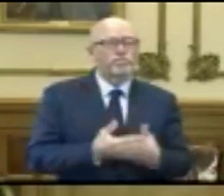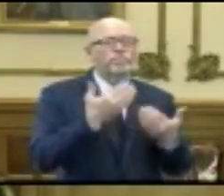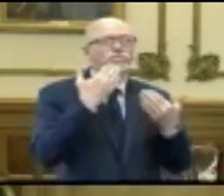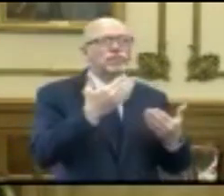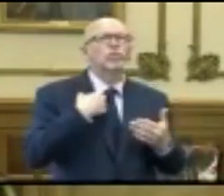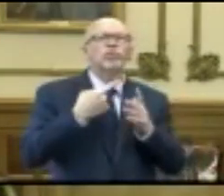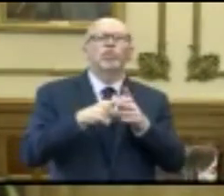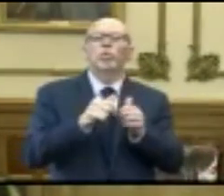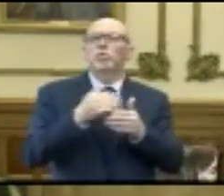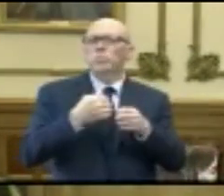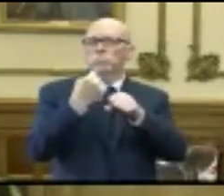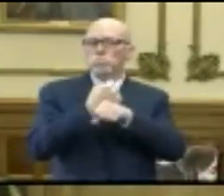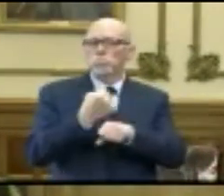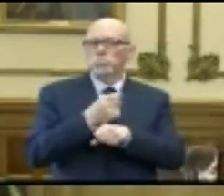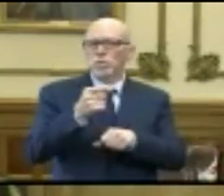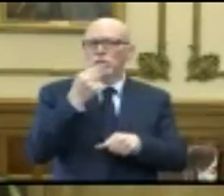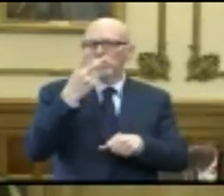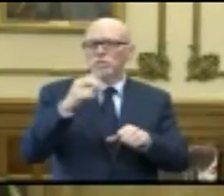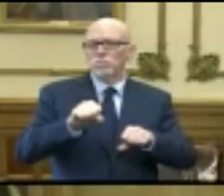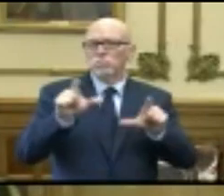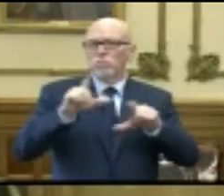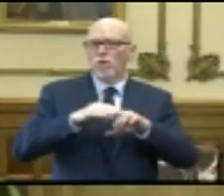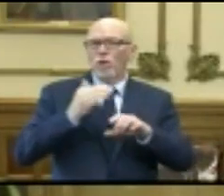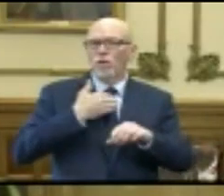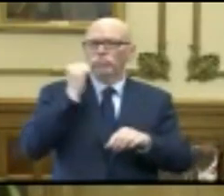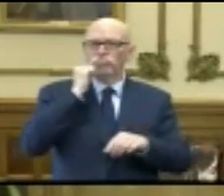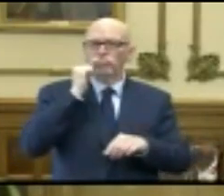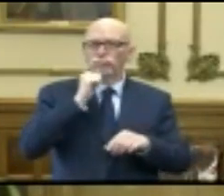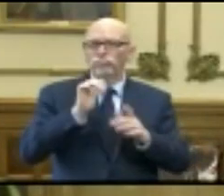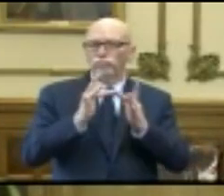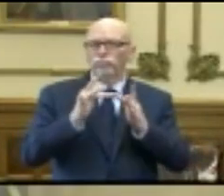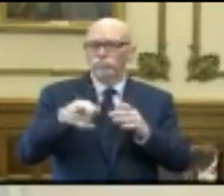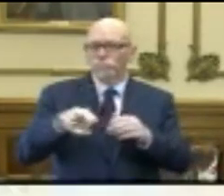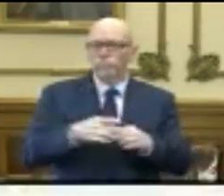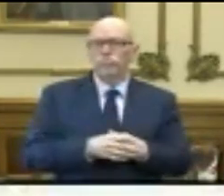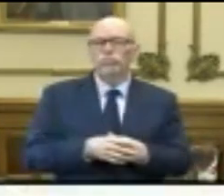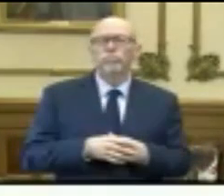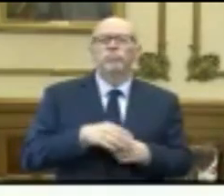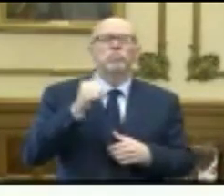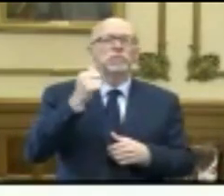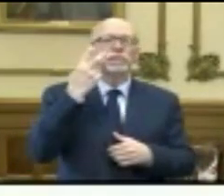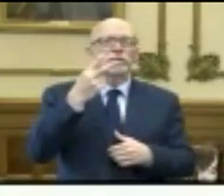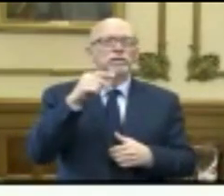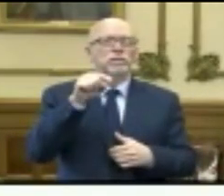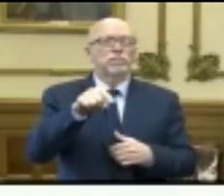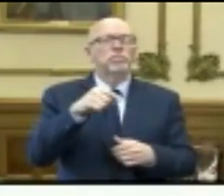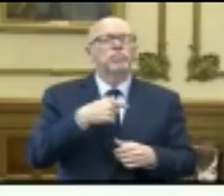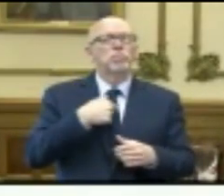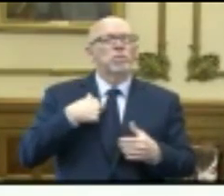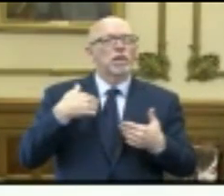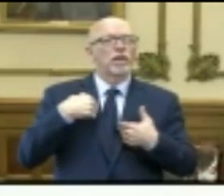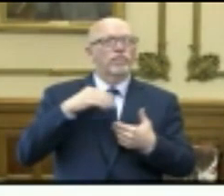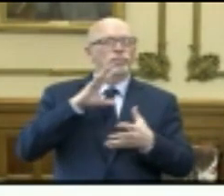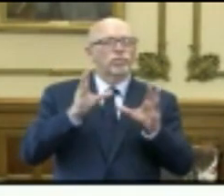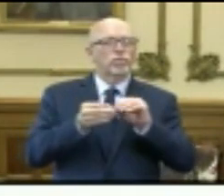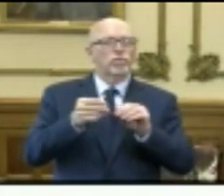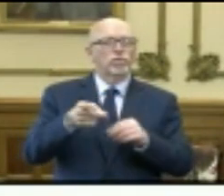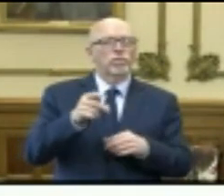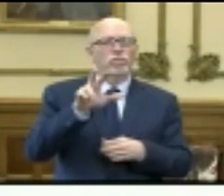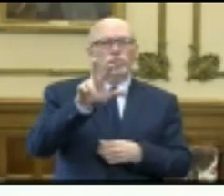we'll start with some of the data that you can see updated on a daily basis with our dashboard. As you can see here, we've had a total of